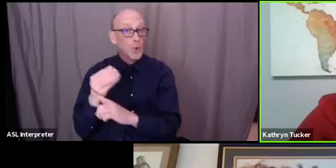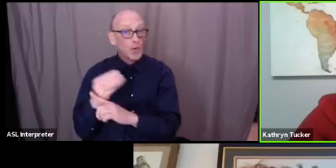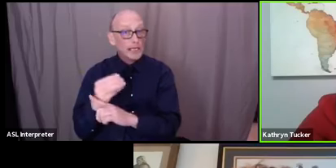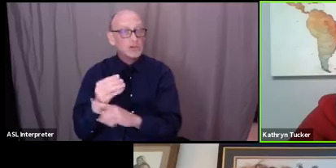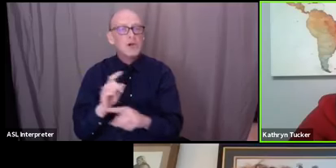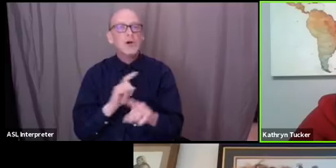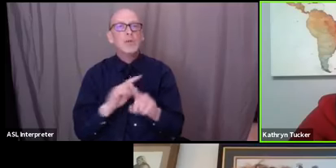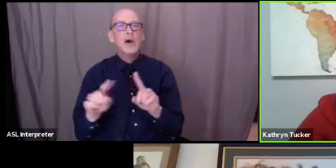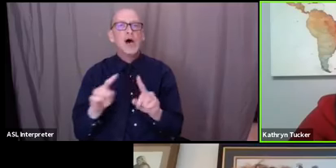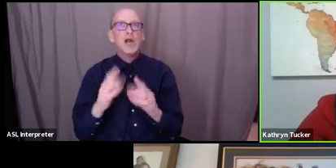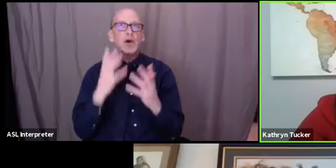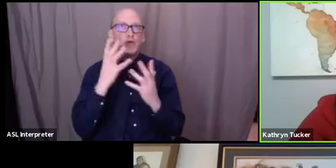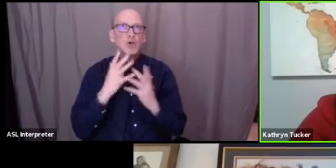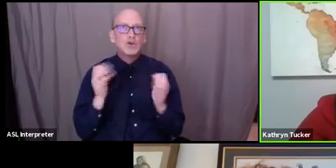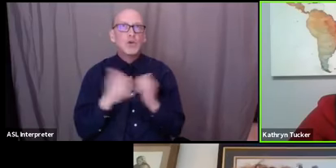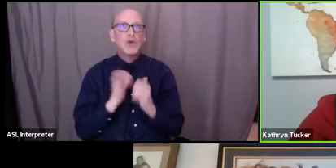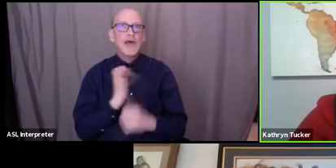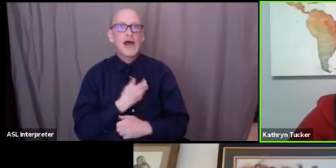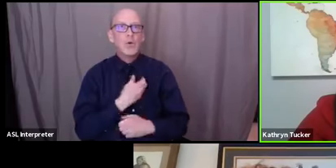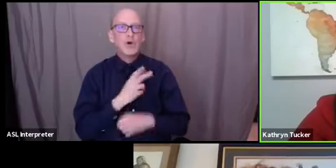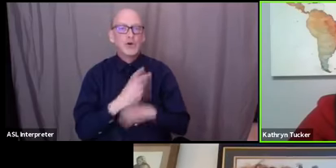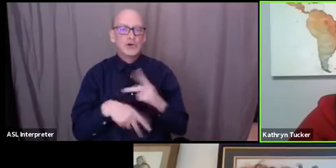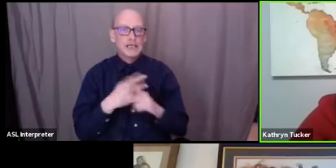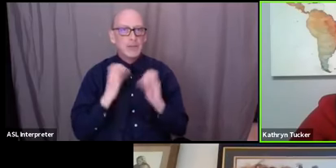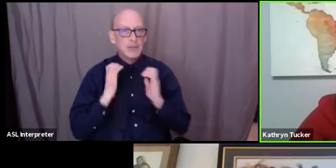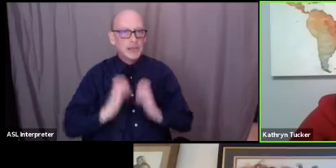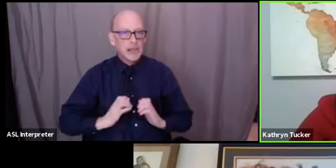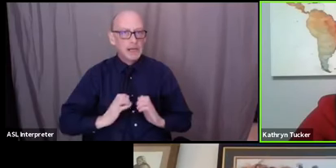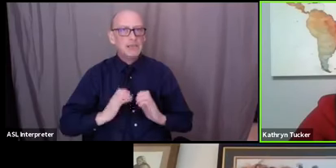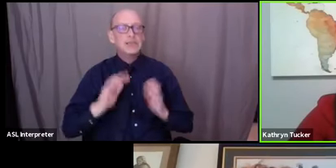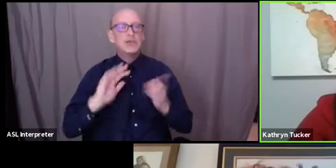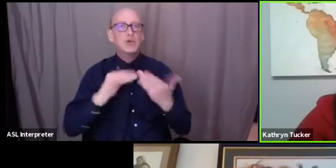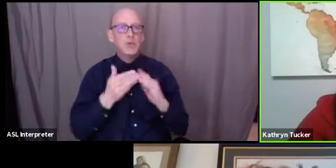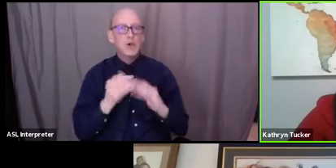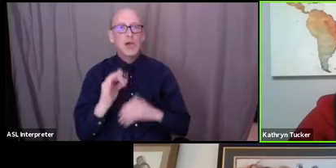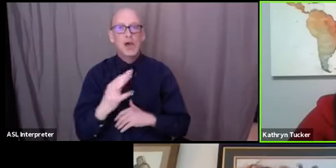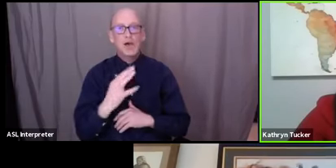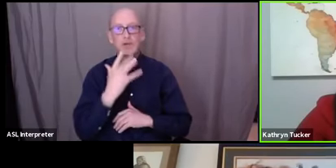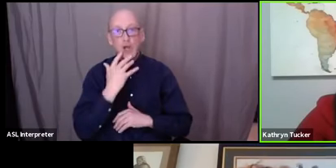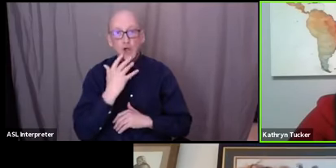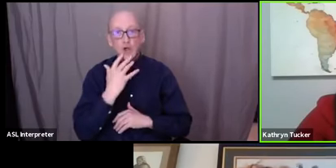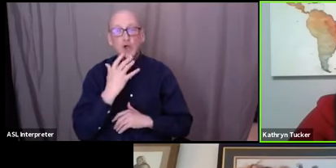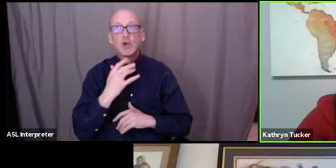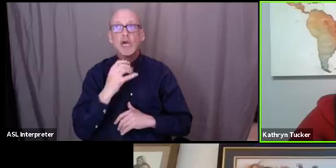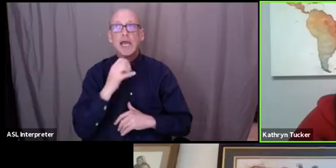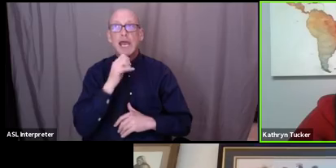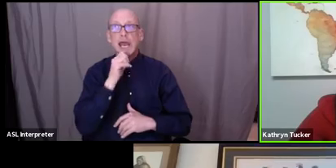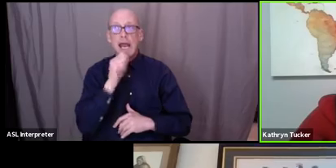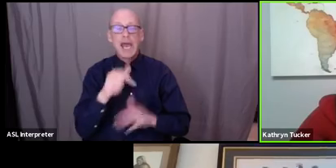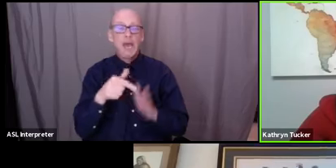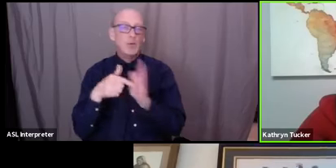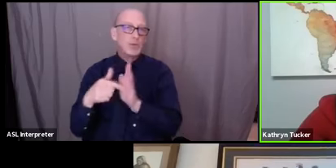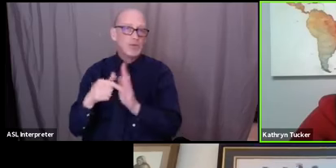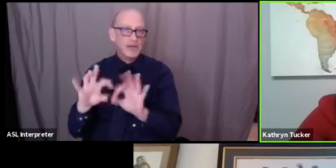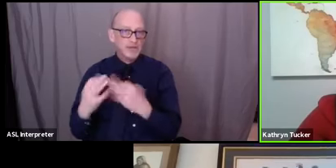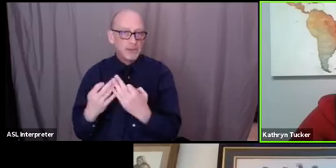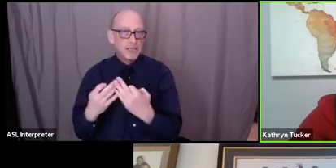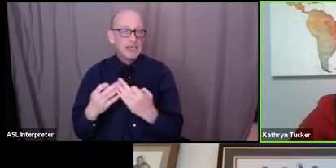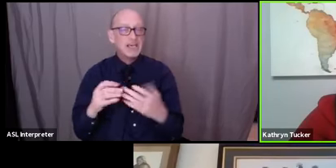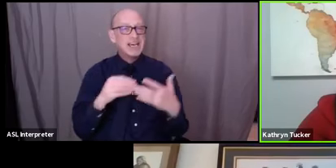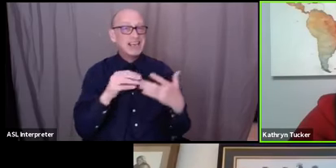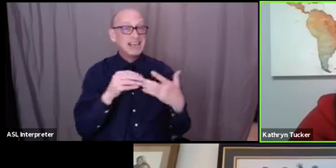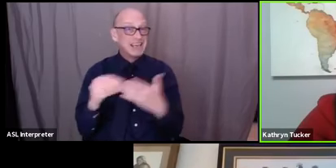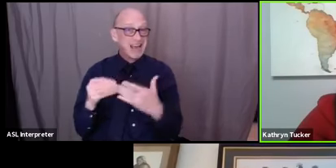clients that we serve and and communities of color and and underrepresented um families that those guidelines have